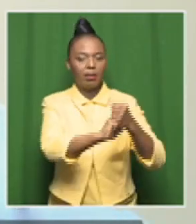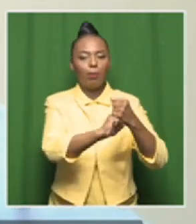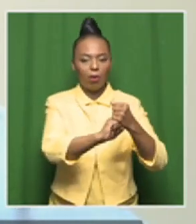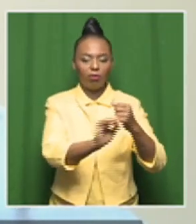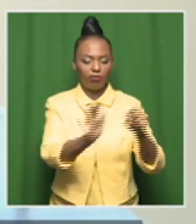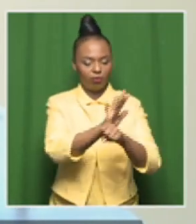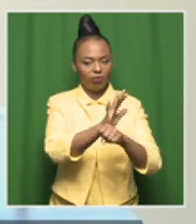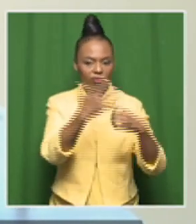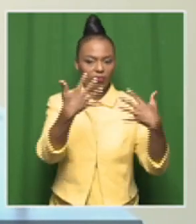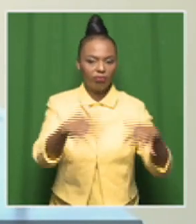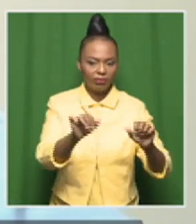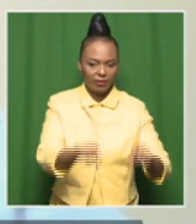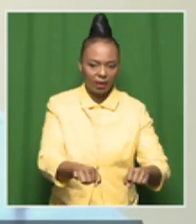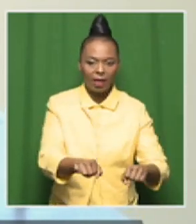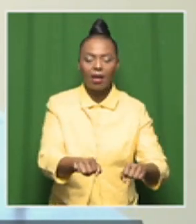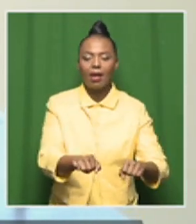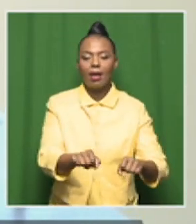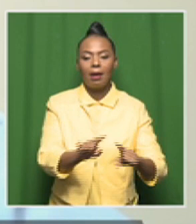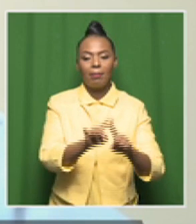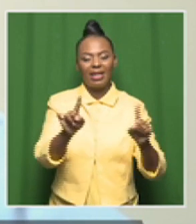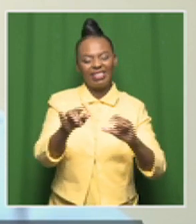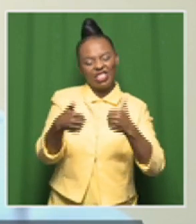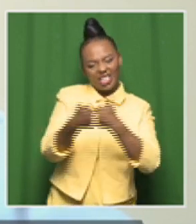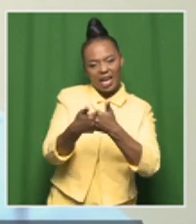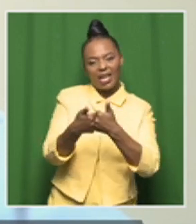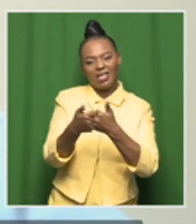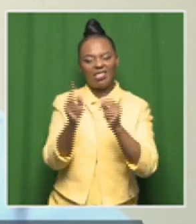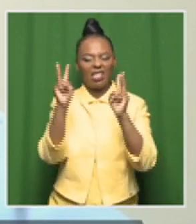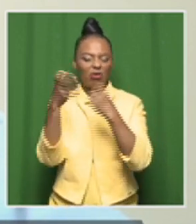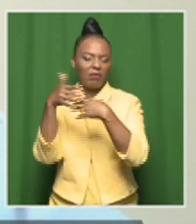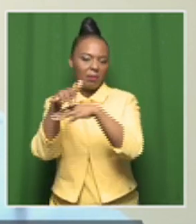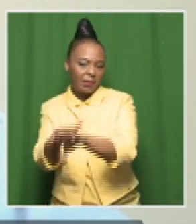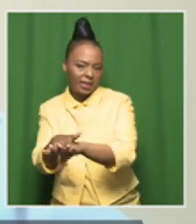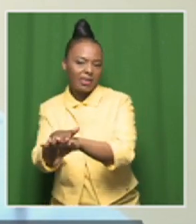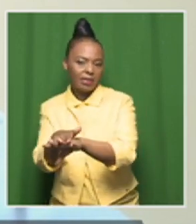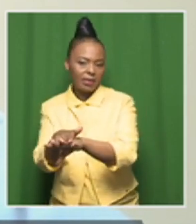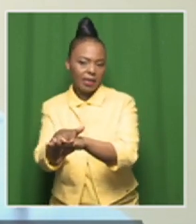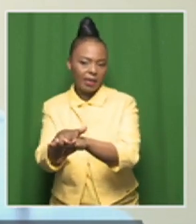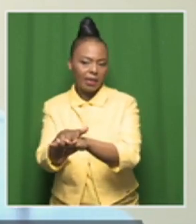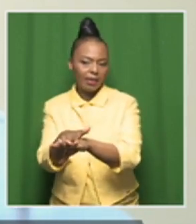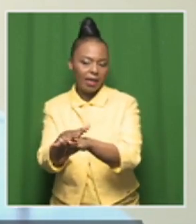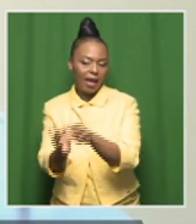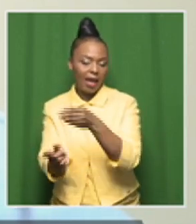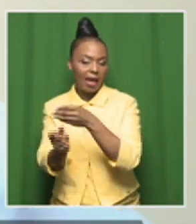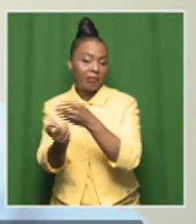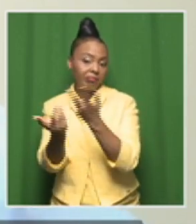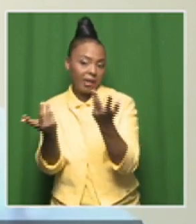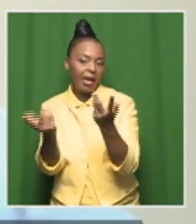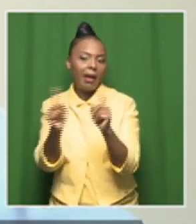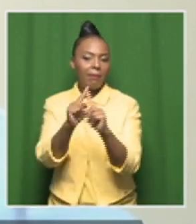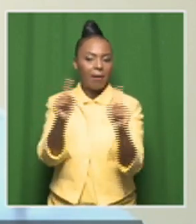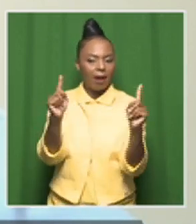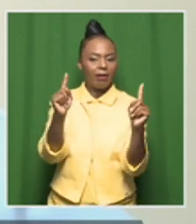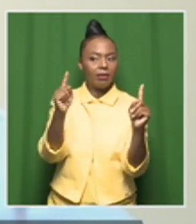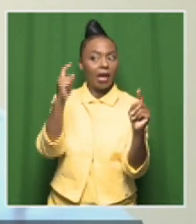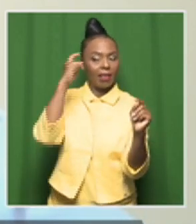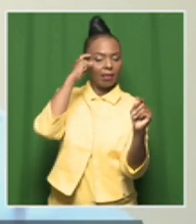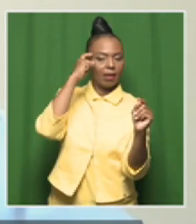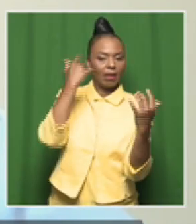will present challenges in terms of its implementation. But I think that, again, the whole educational